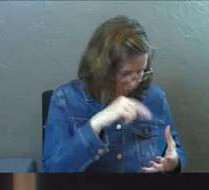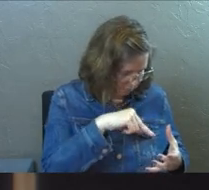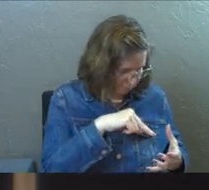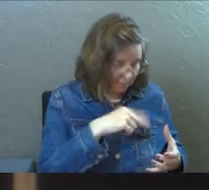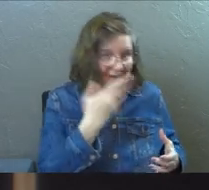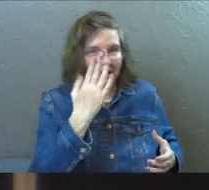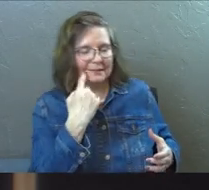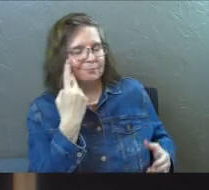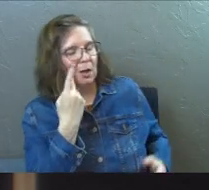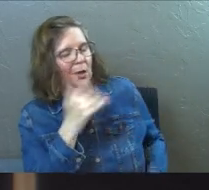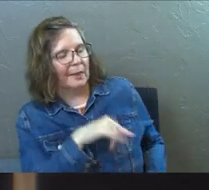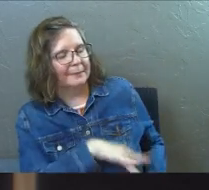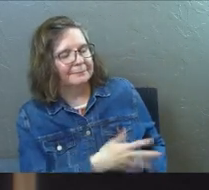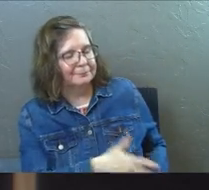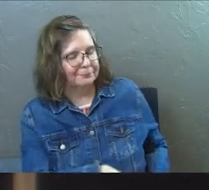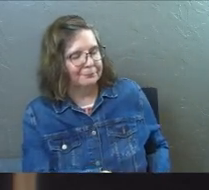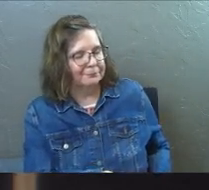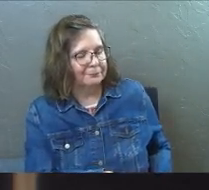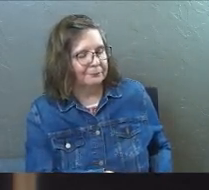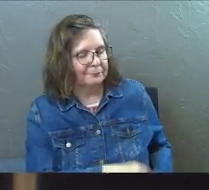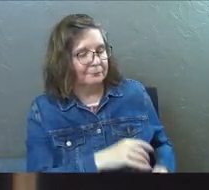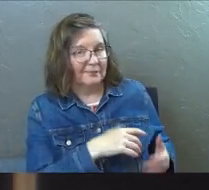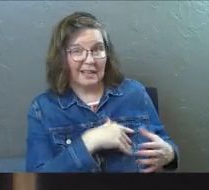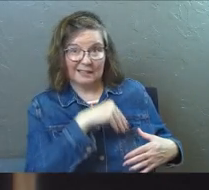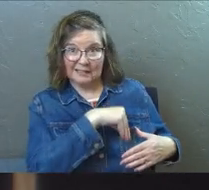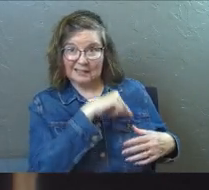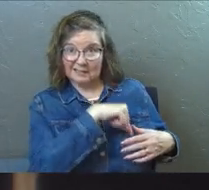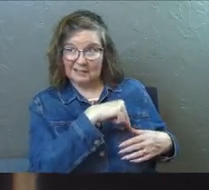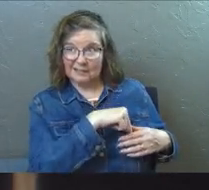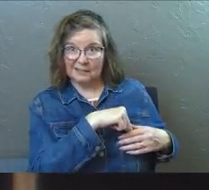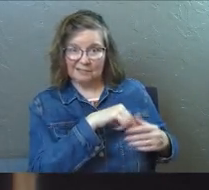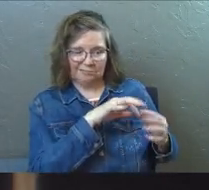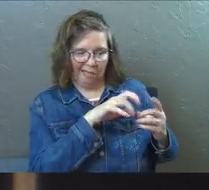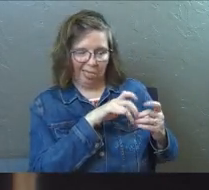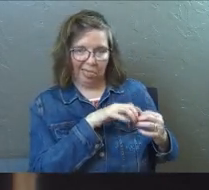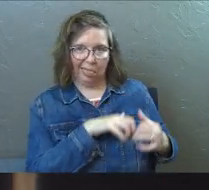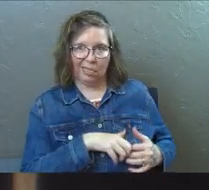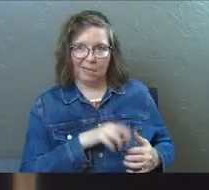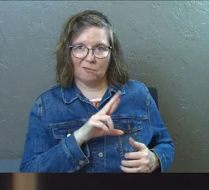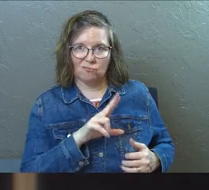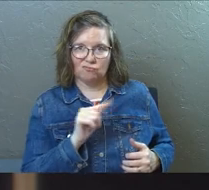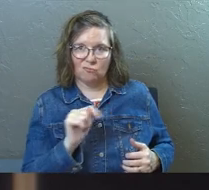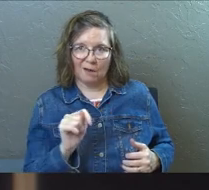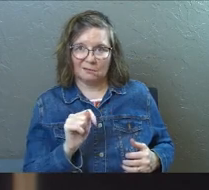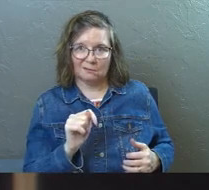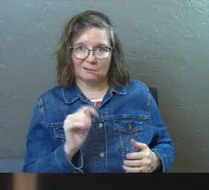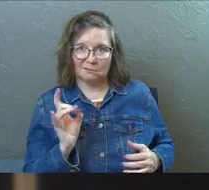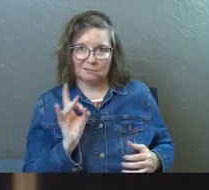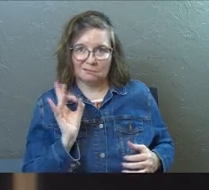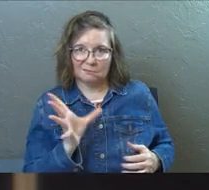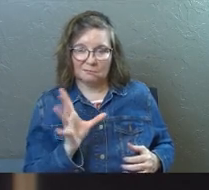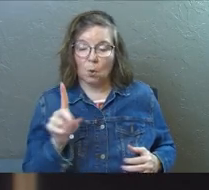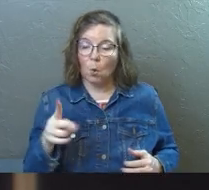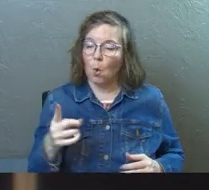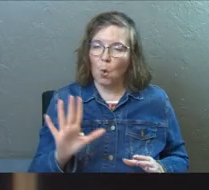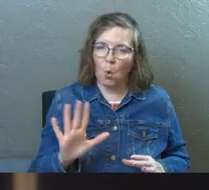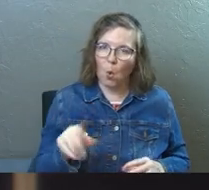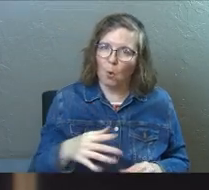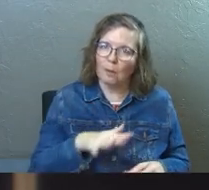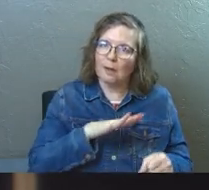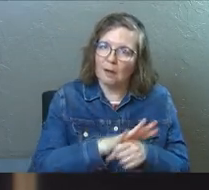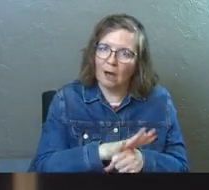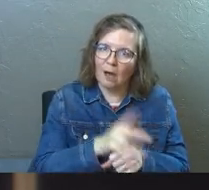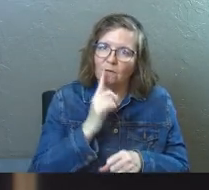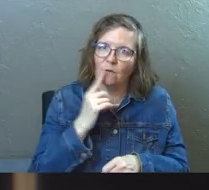I saw that. And it was all rotted. David, you only get to take